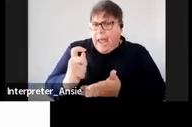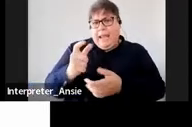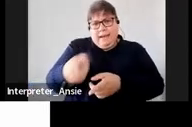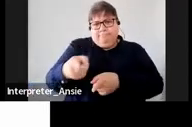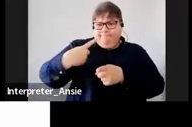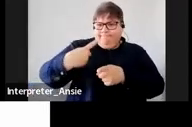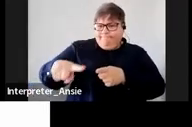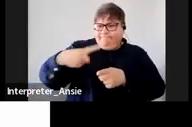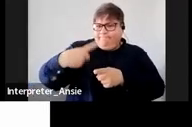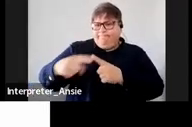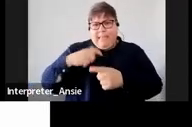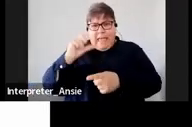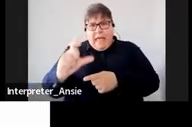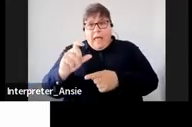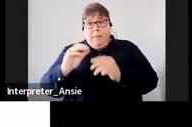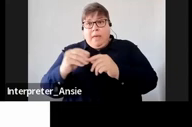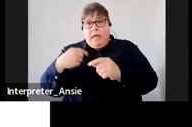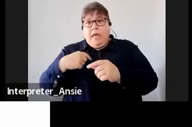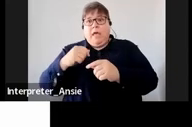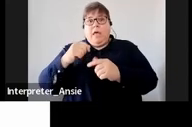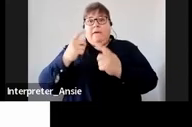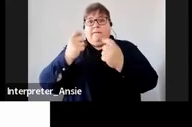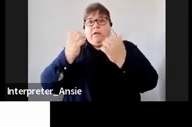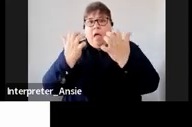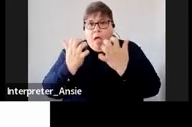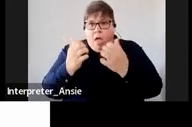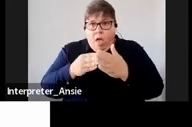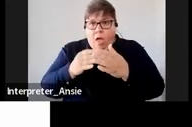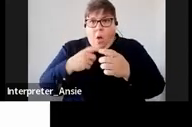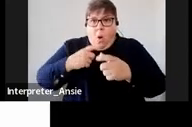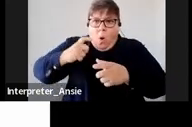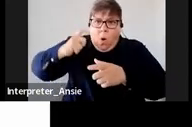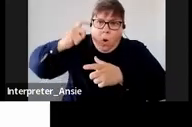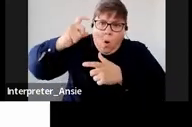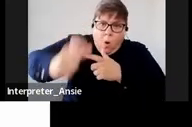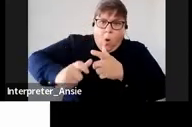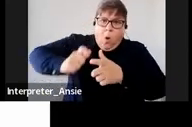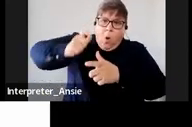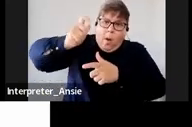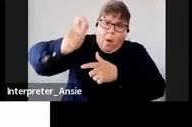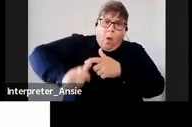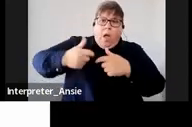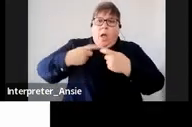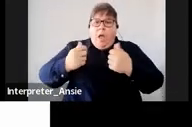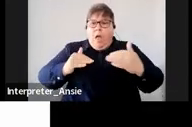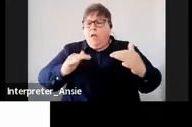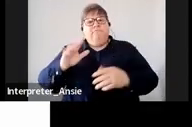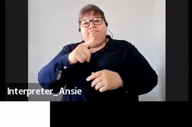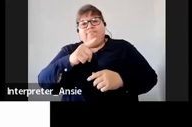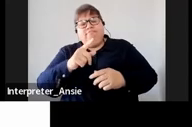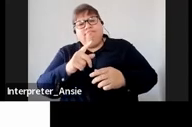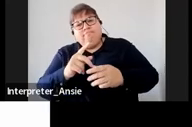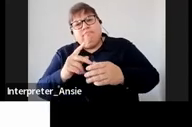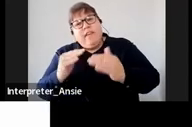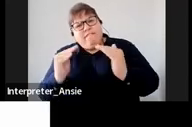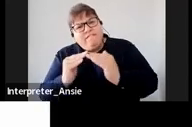create a due financial hardship for you and we're always willing to look at reasonable payments we can go up to 36 months